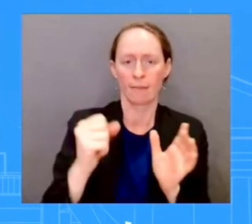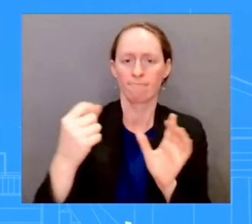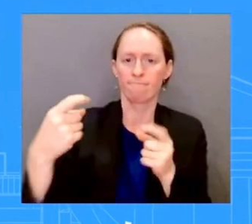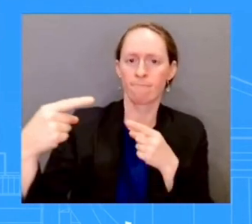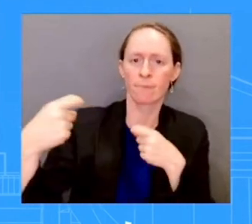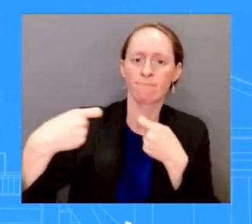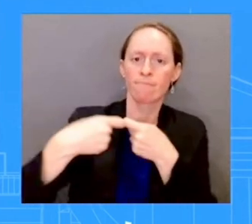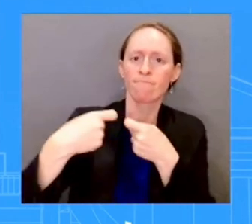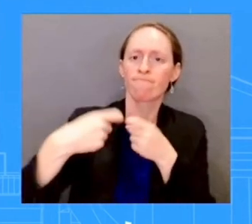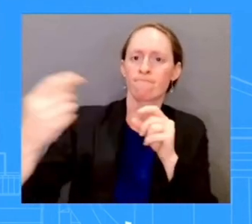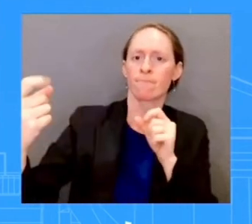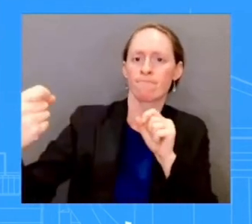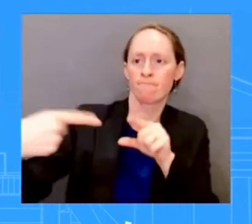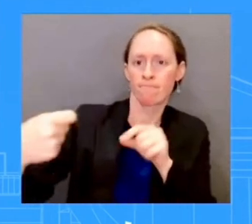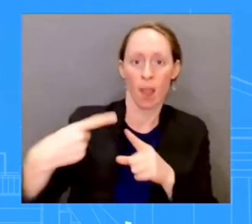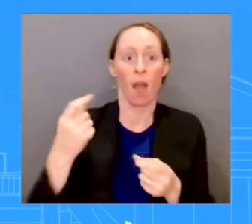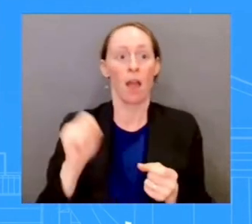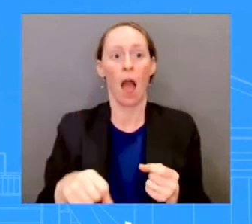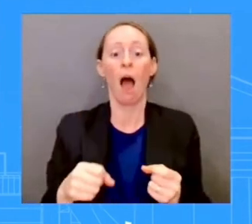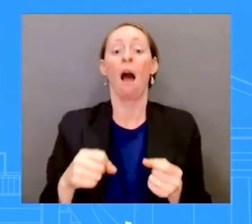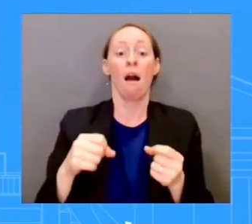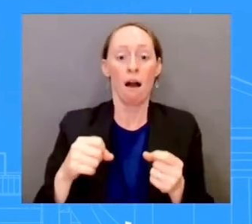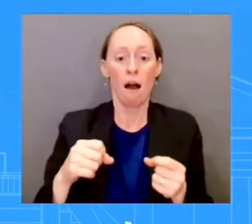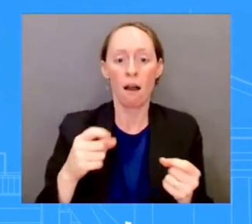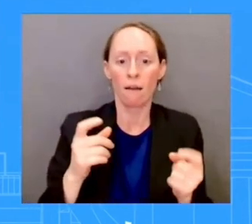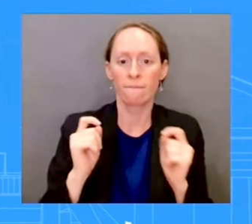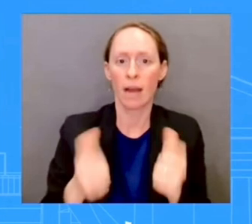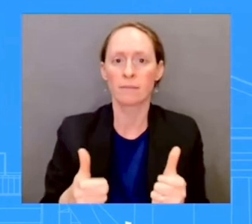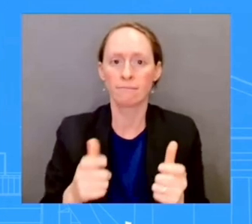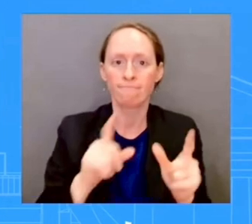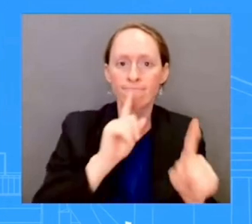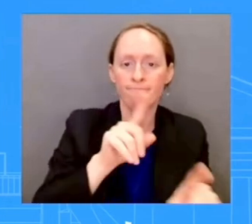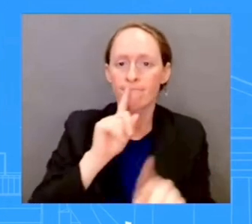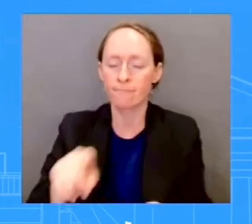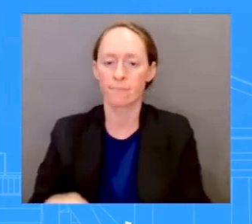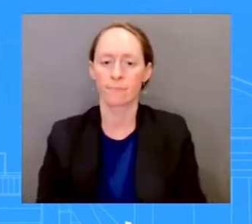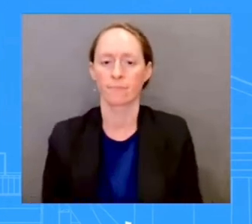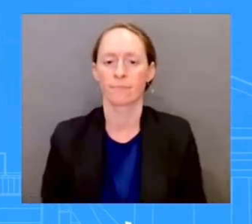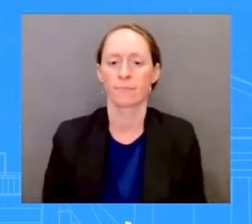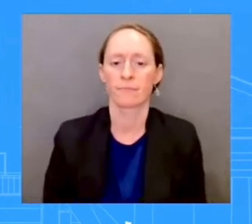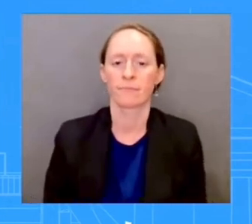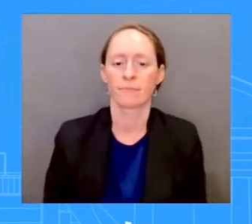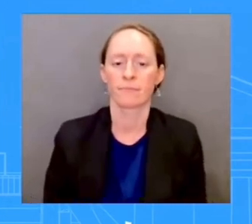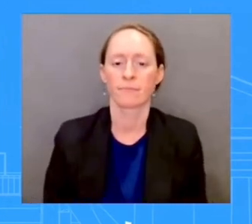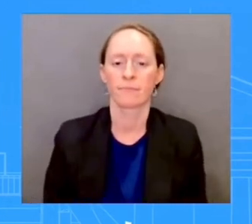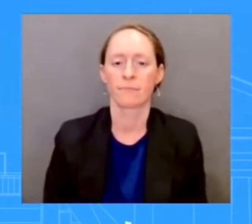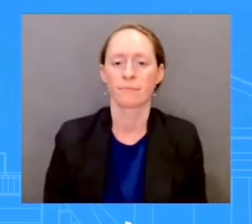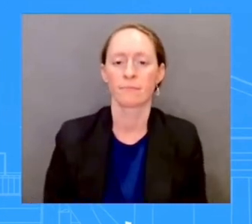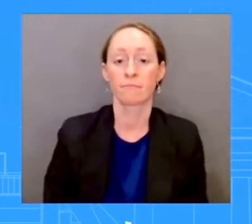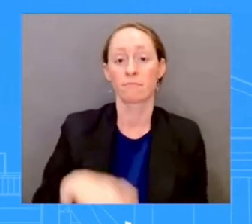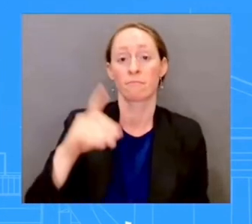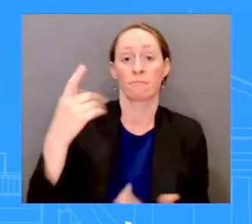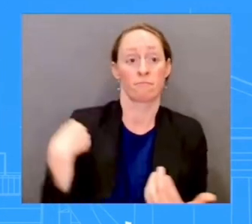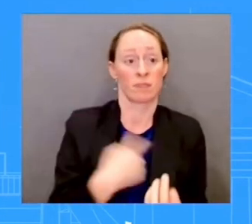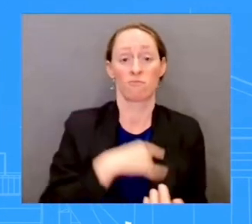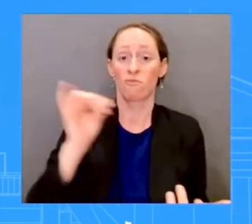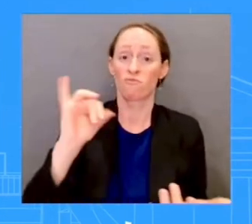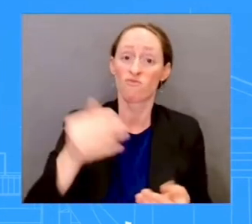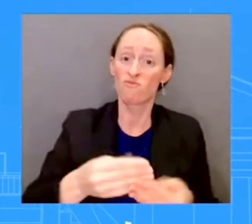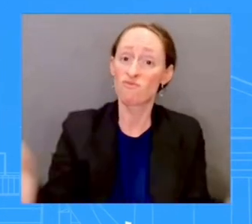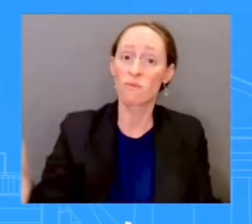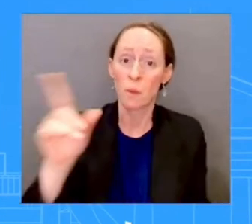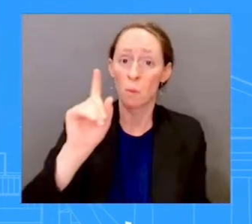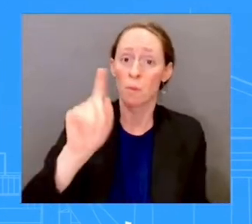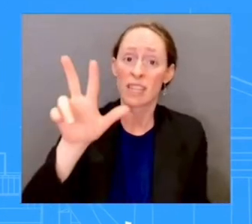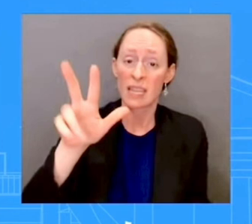more than 1.3 million meals and 1.6 million liters of water in the region in case that's necessary. may not all be necessary, but